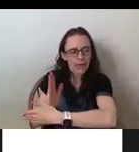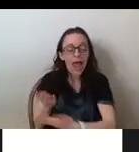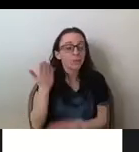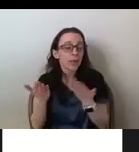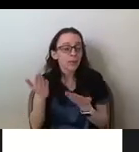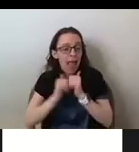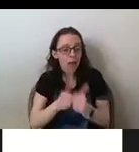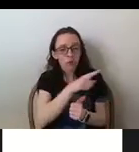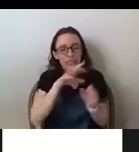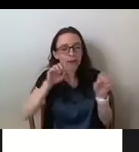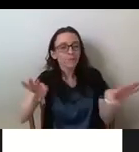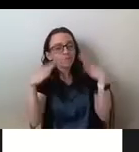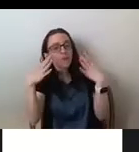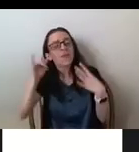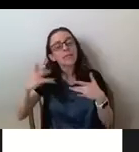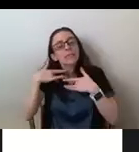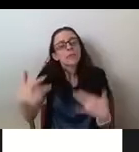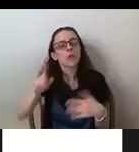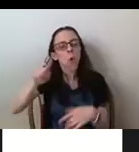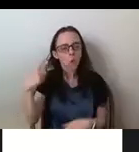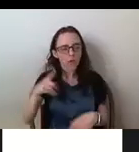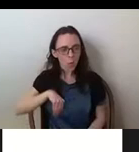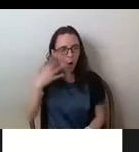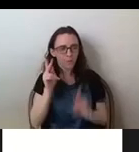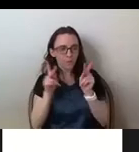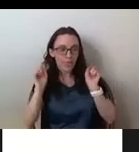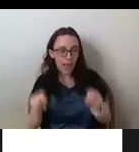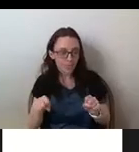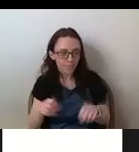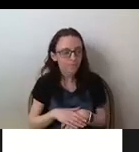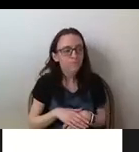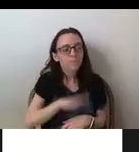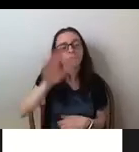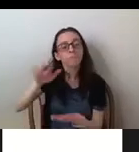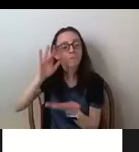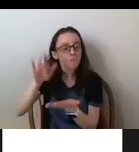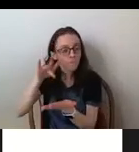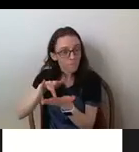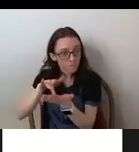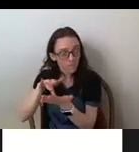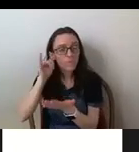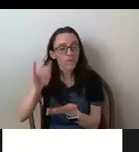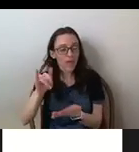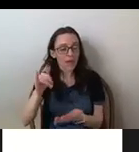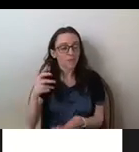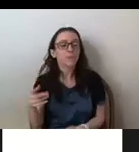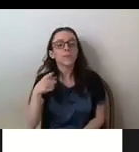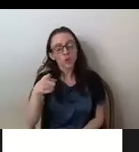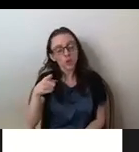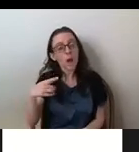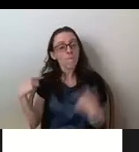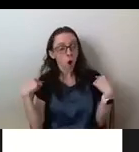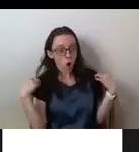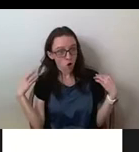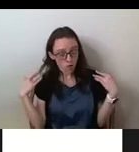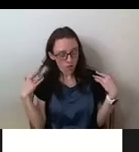second image is of Barbara Watson. She is a model during the 20th century, and she's also light-skinned. And if you look